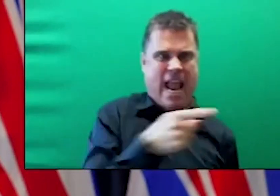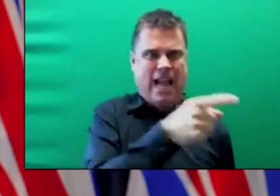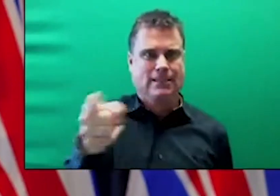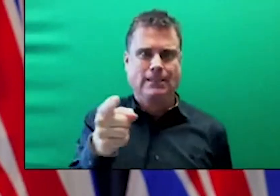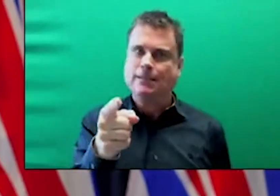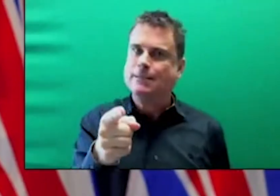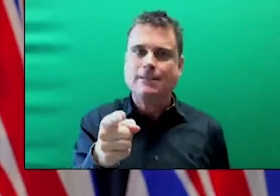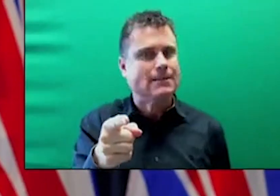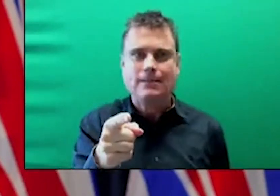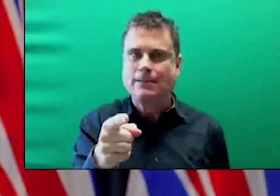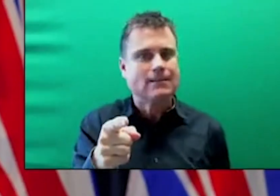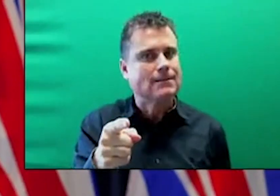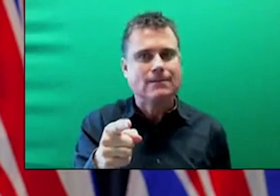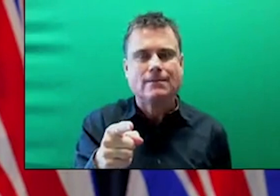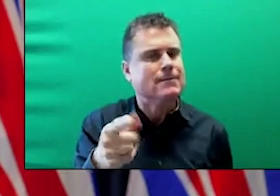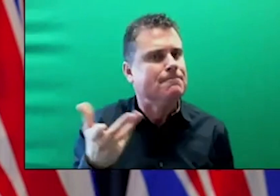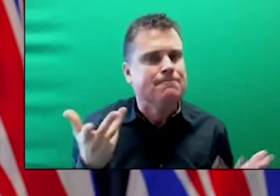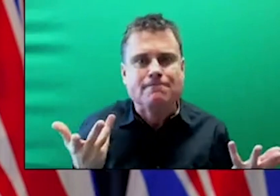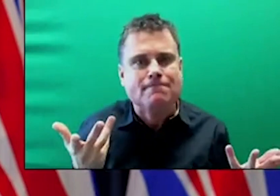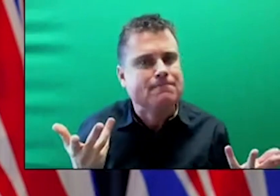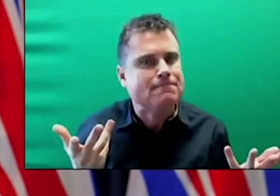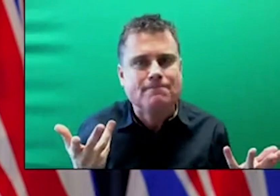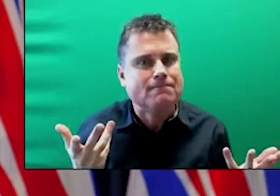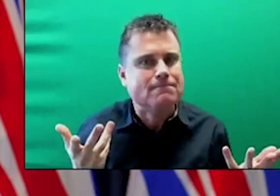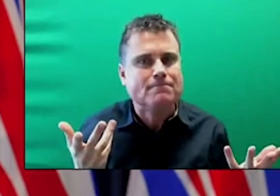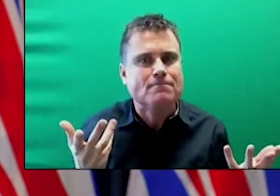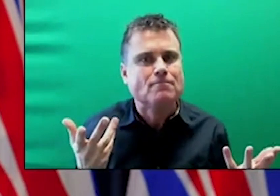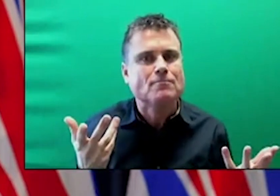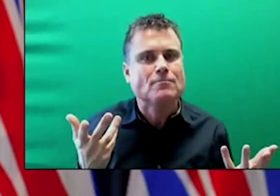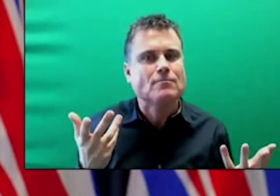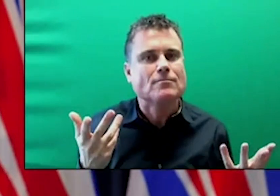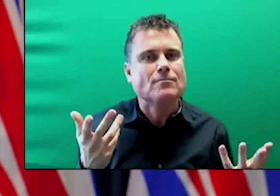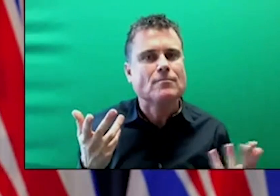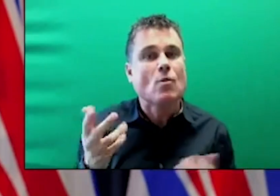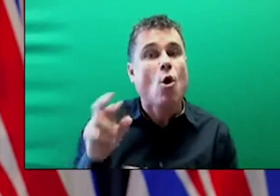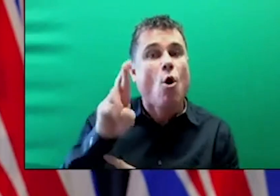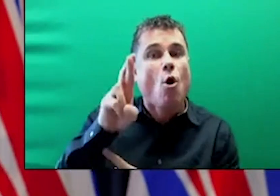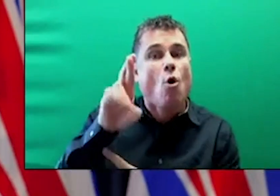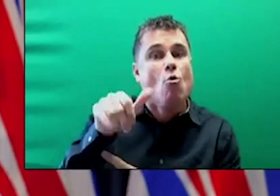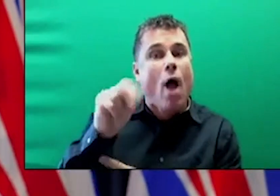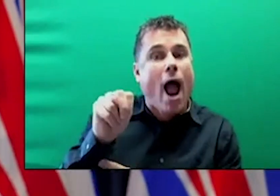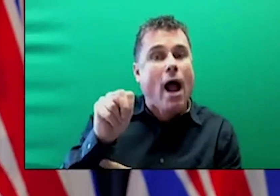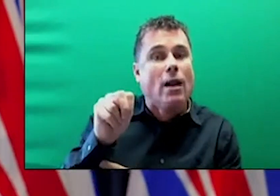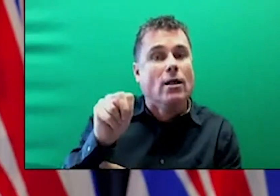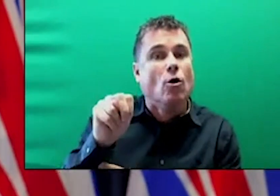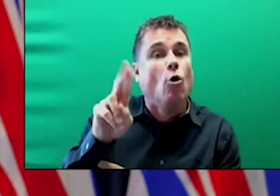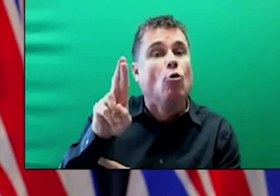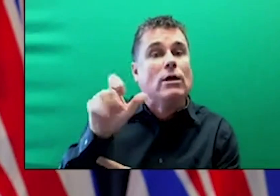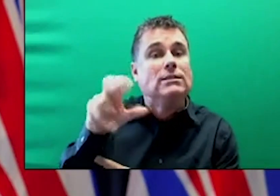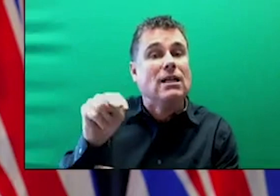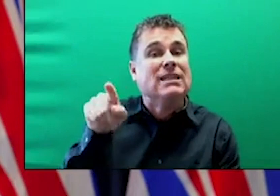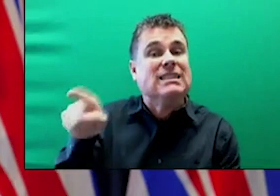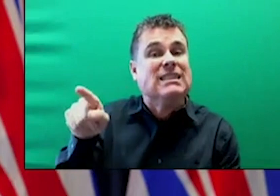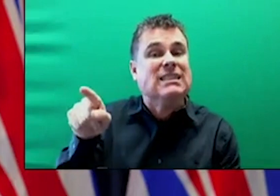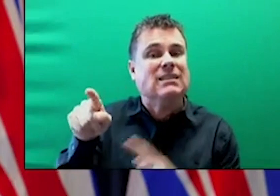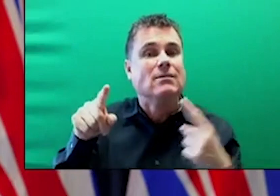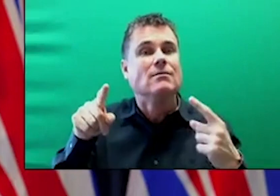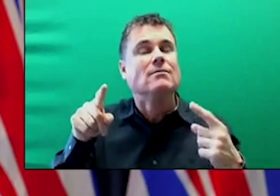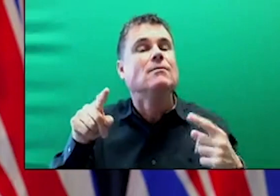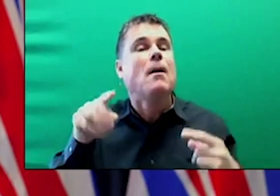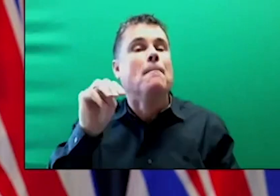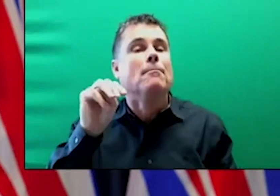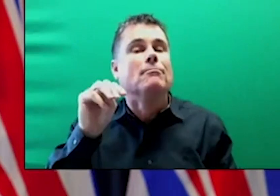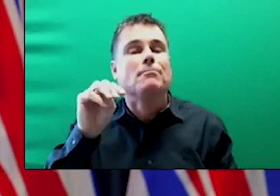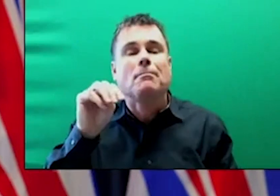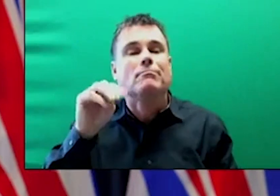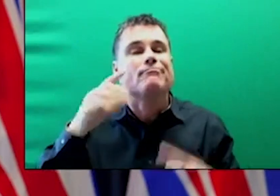differently or should have done sooner? Well, thanks for the question, Vaughn. I suspect the answer was